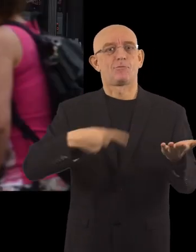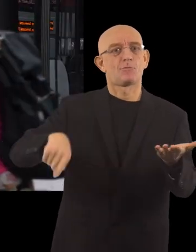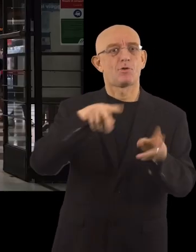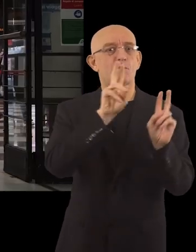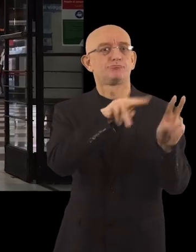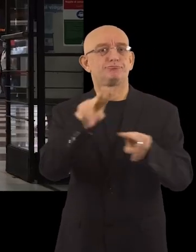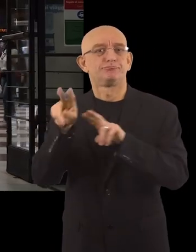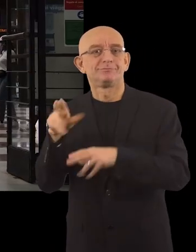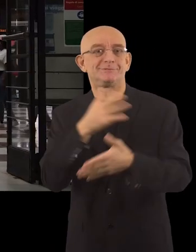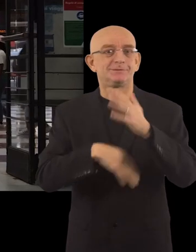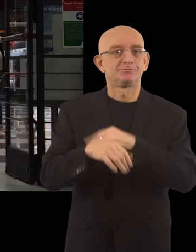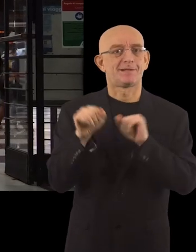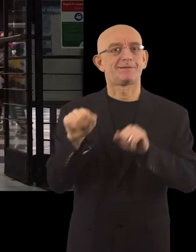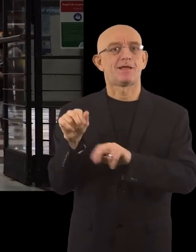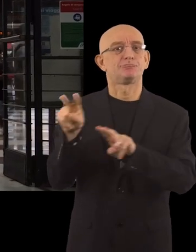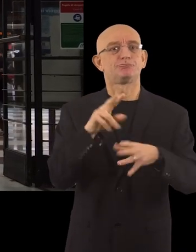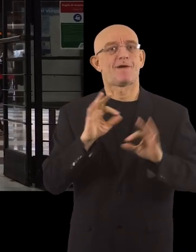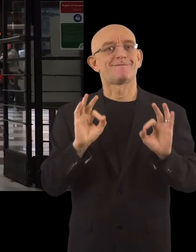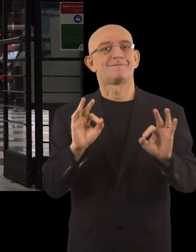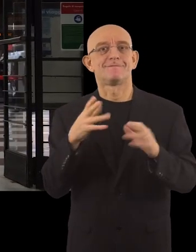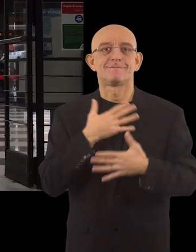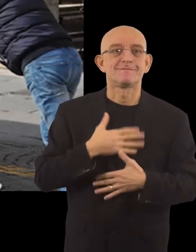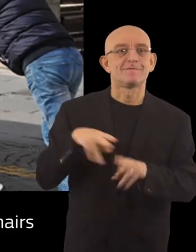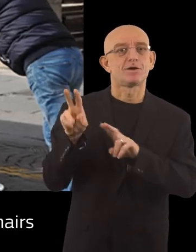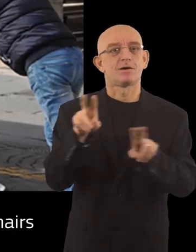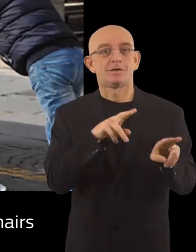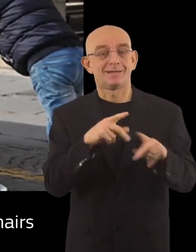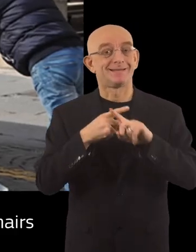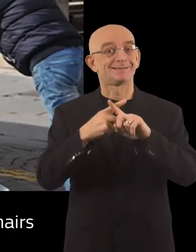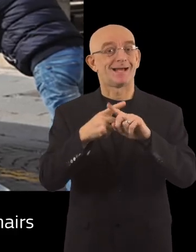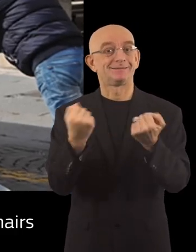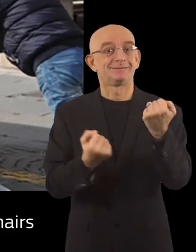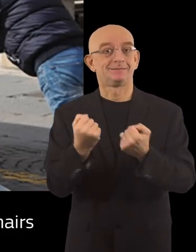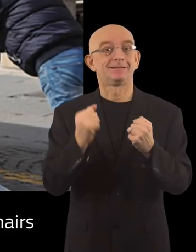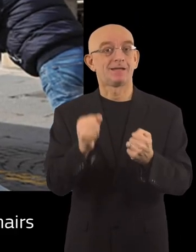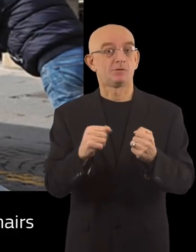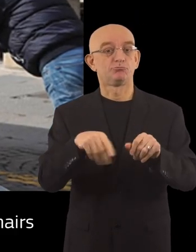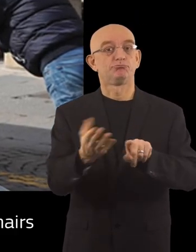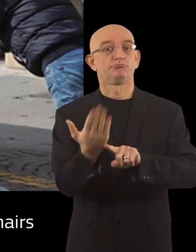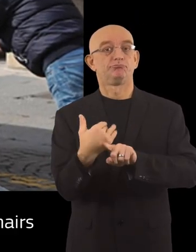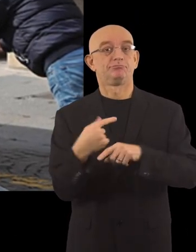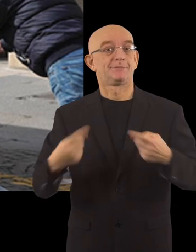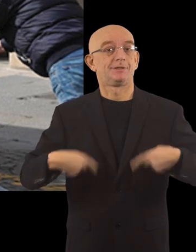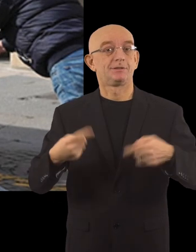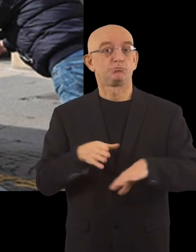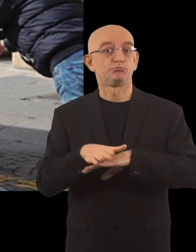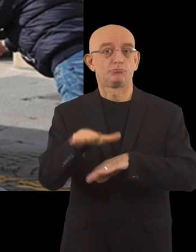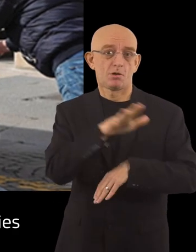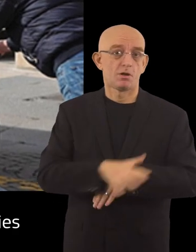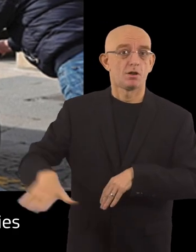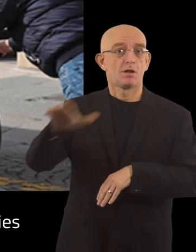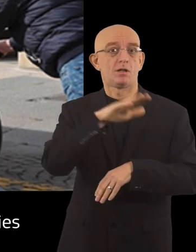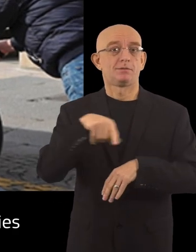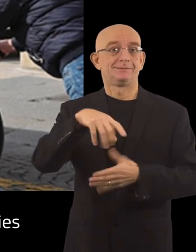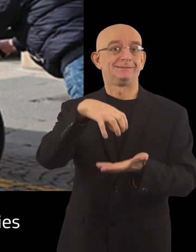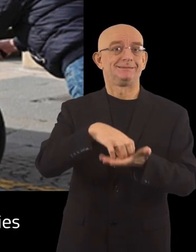helping persons with disabilities get around easily. All taxis are now able to transport wheelchairs and across the city,